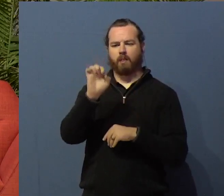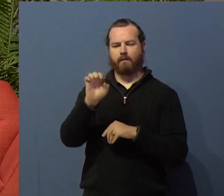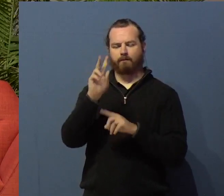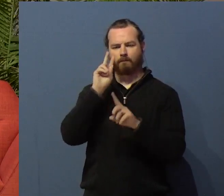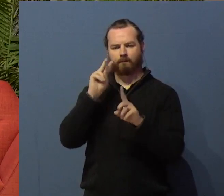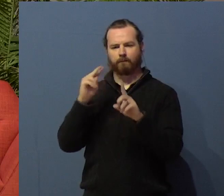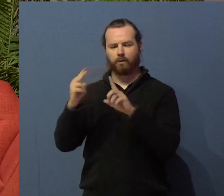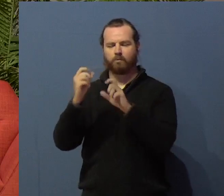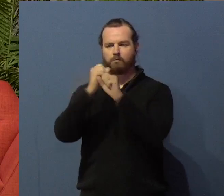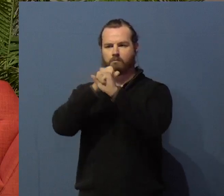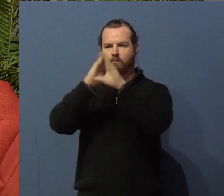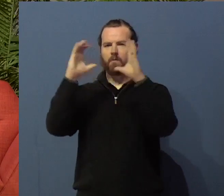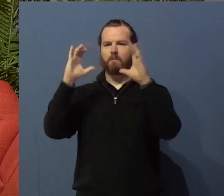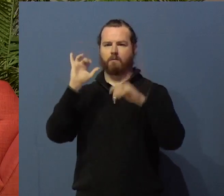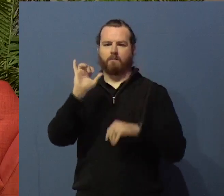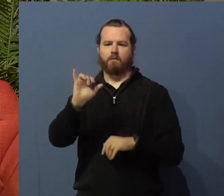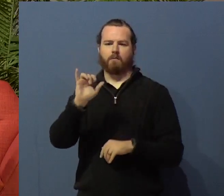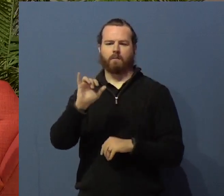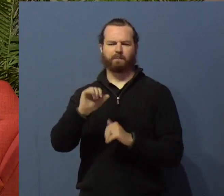Finding Kononia.